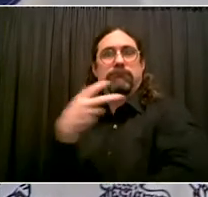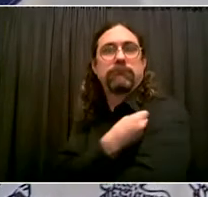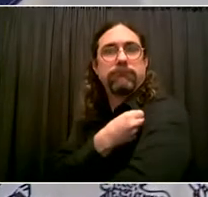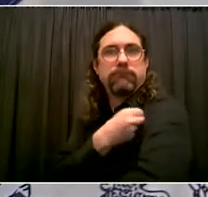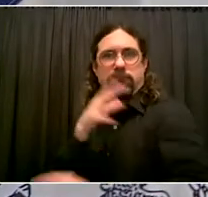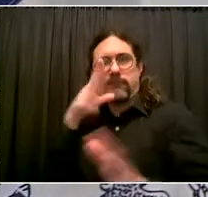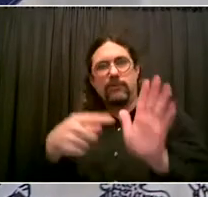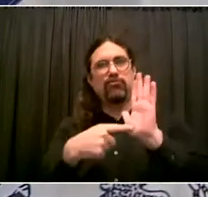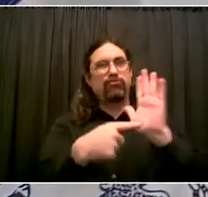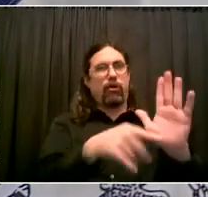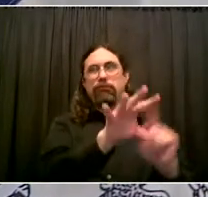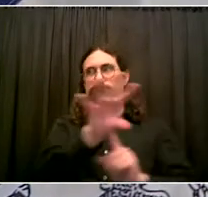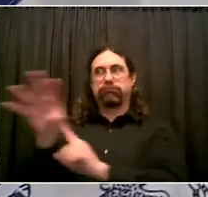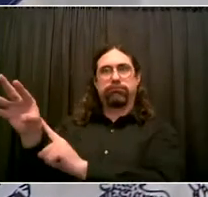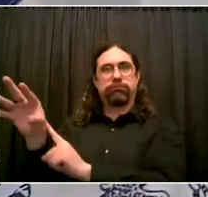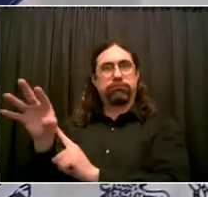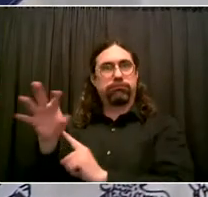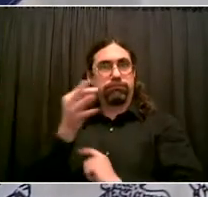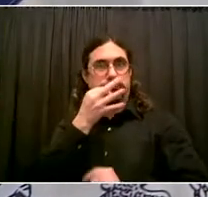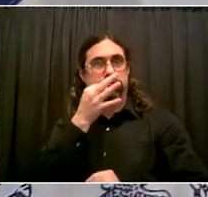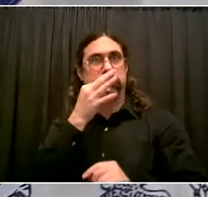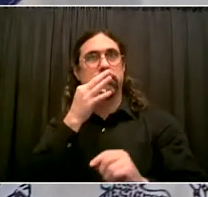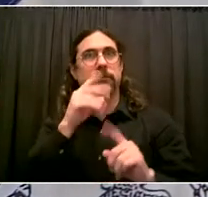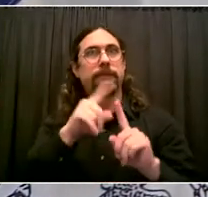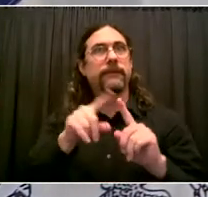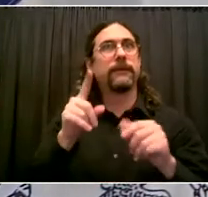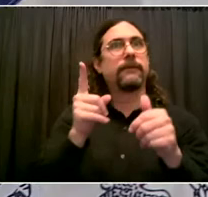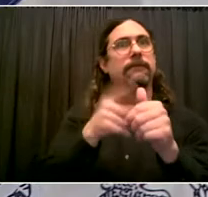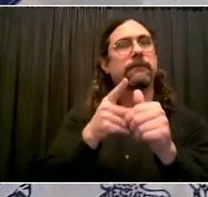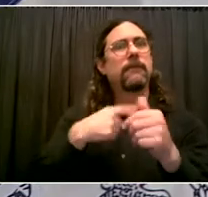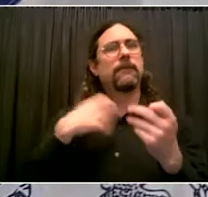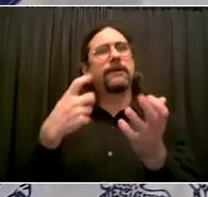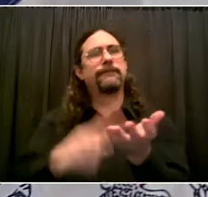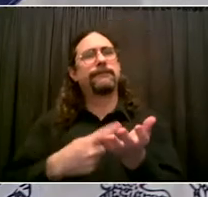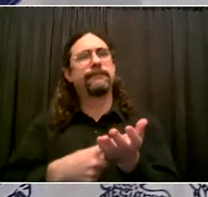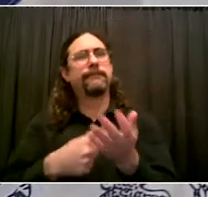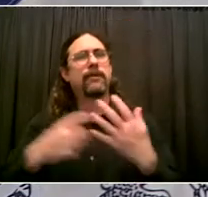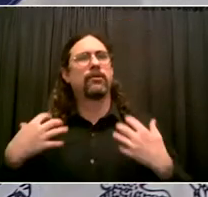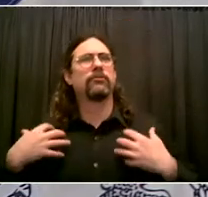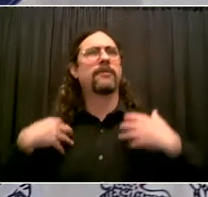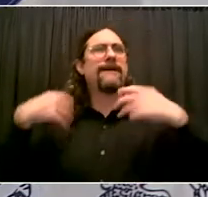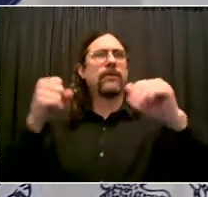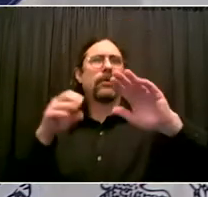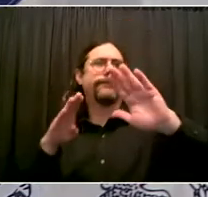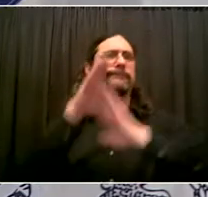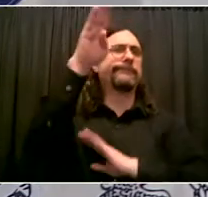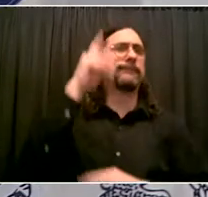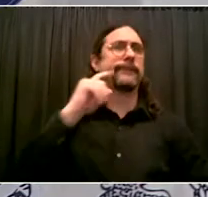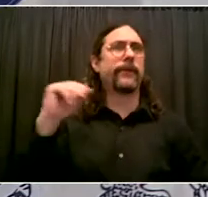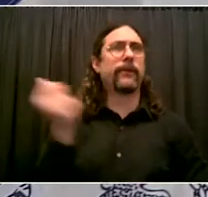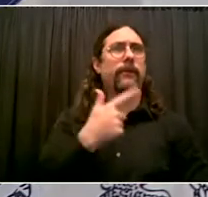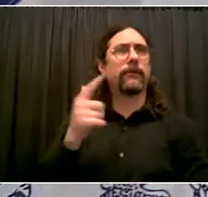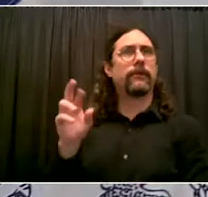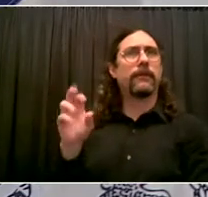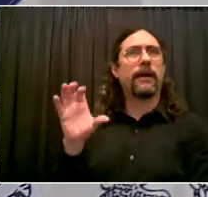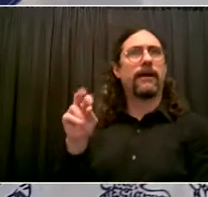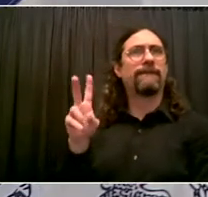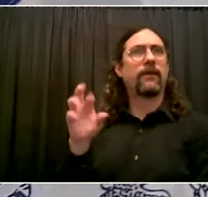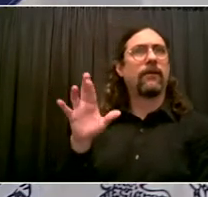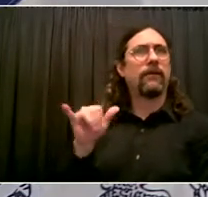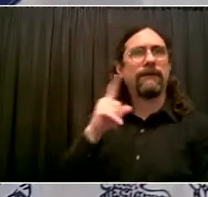is recovery, a recovery for all of us. That means a recovery that's lasting, a recovery that reaches